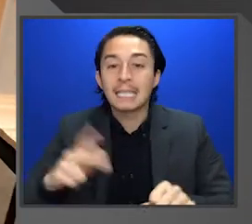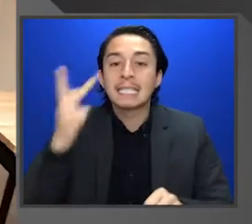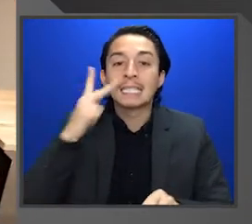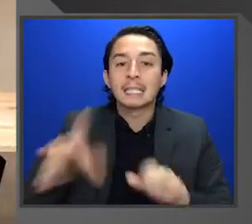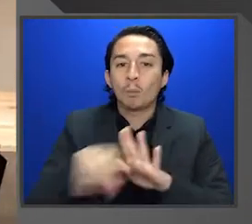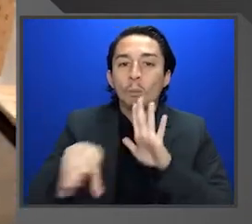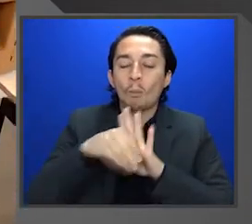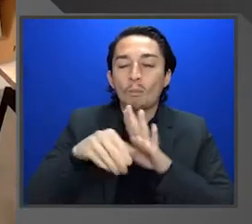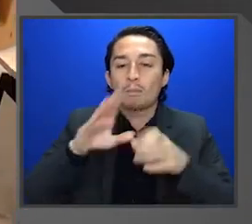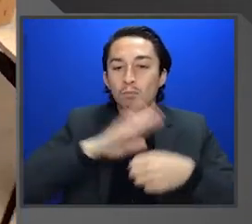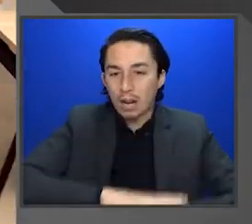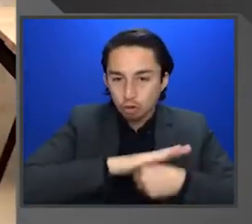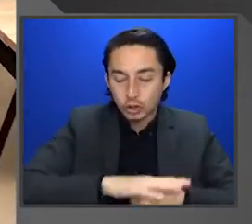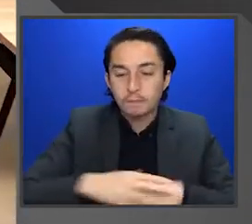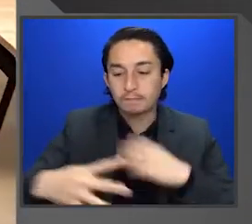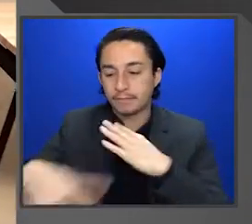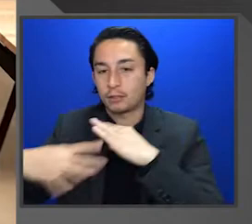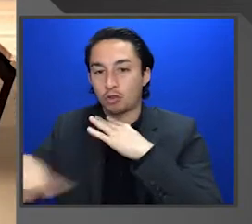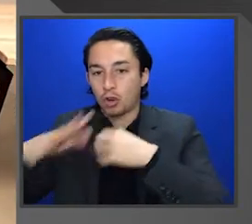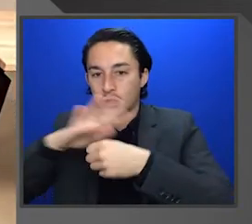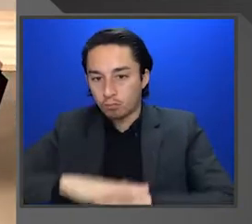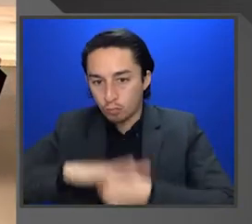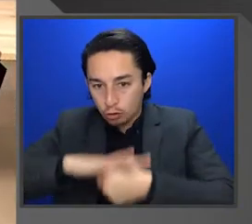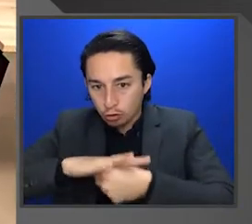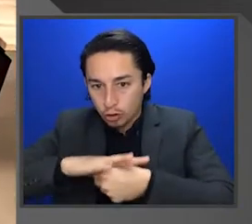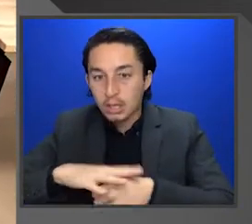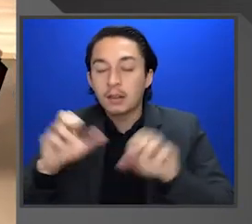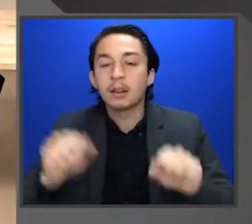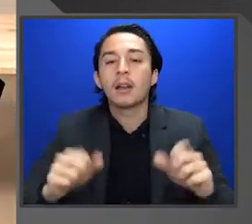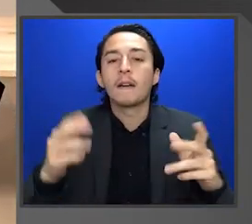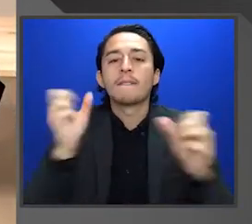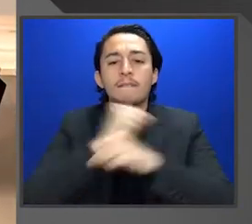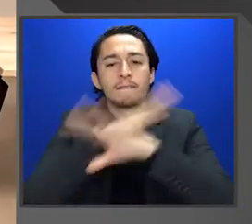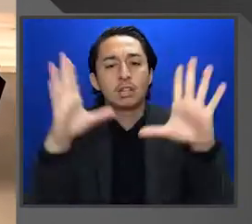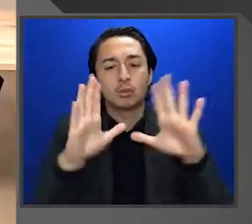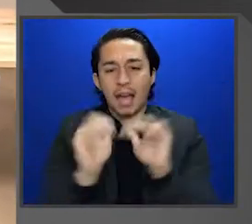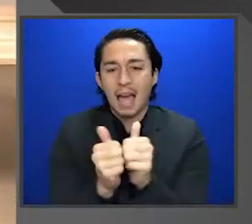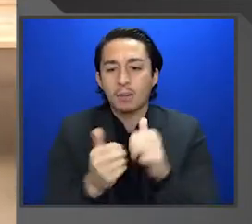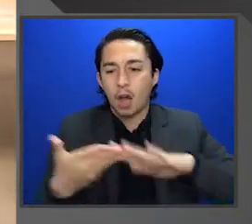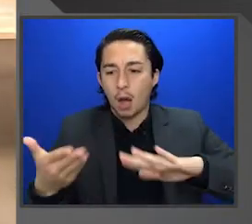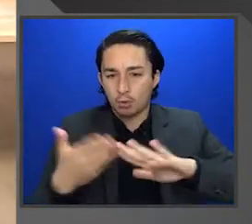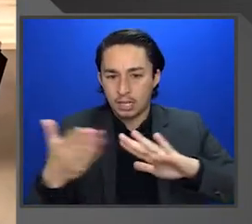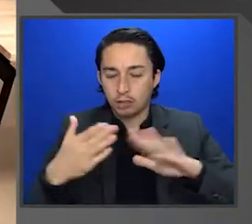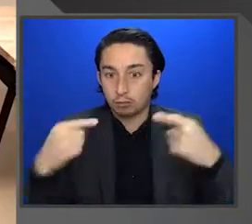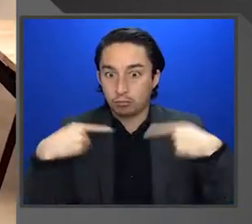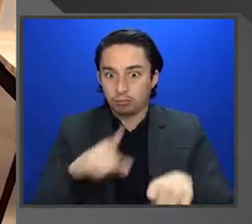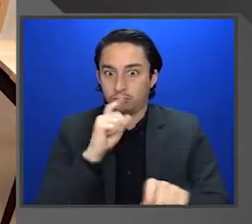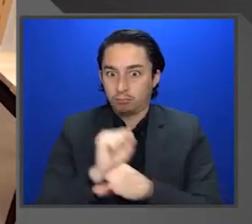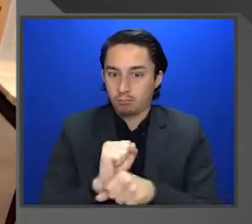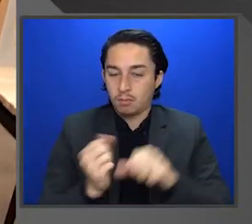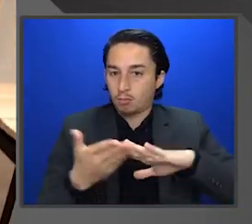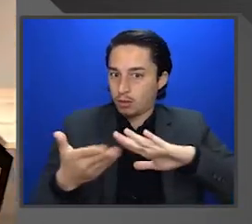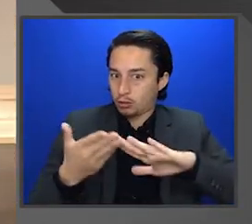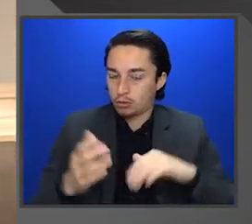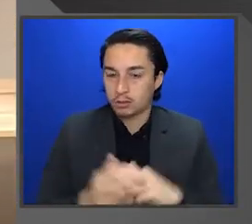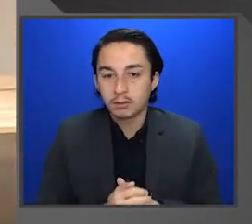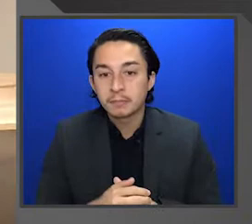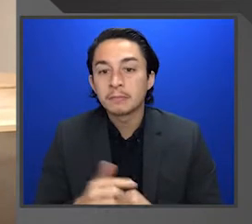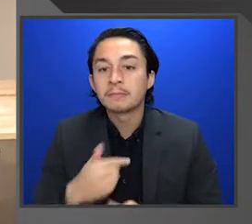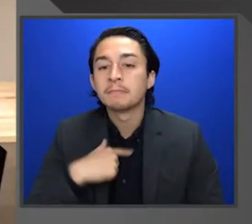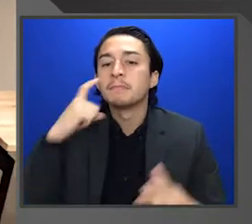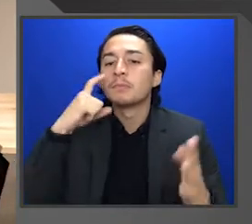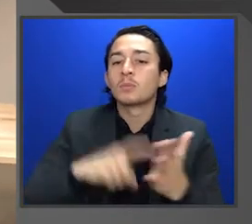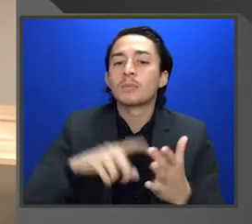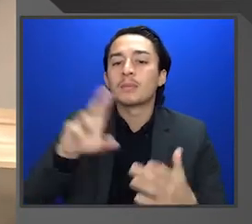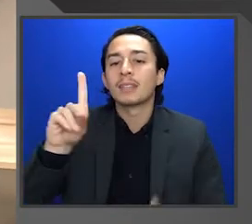pressure, the discharge pressure. I'm actually able to kind of get a visual of how this pump operates while it's up and running. And I notice